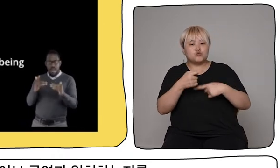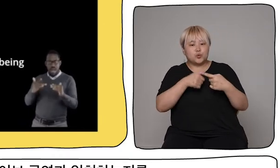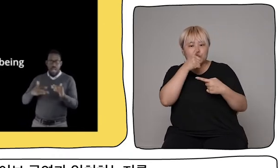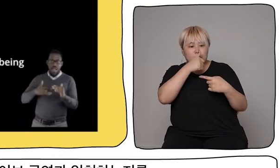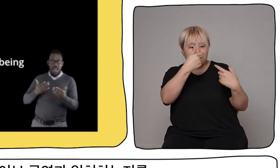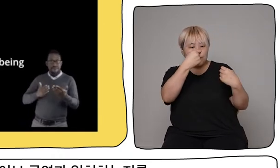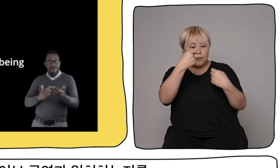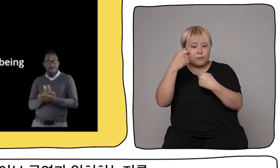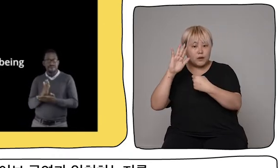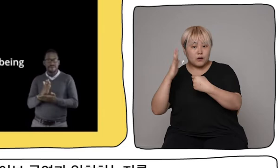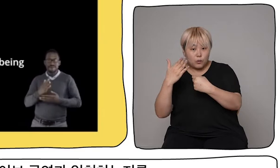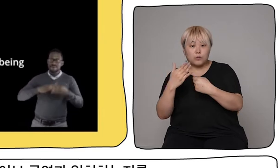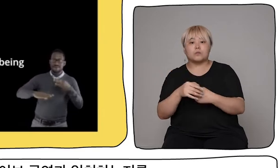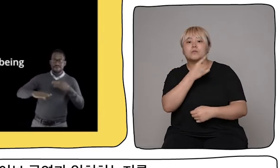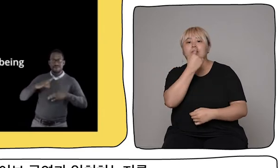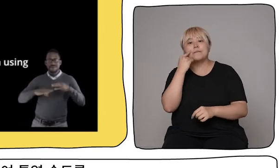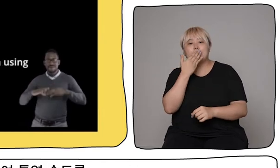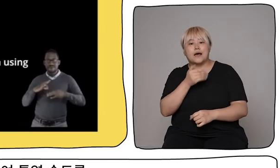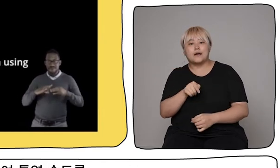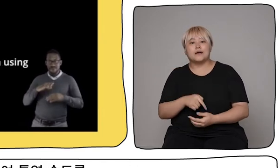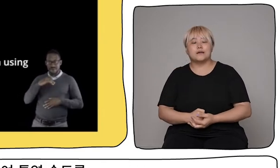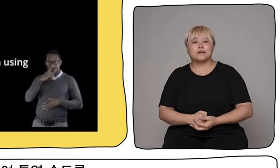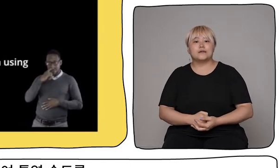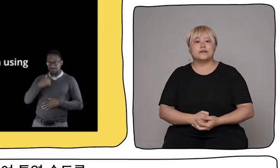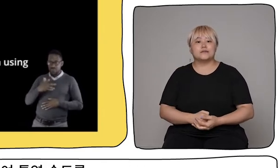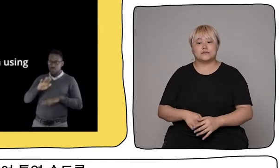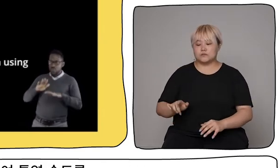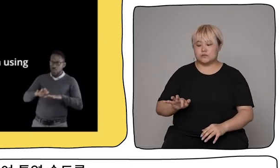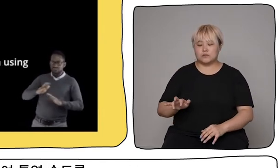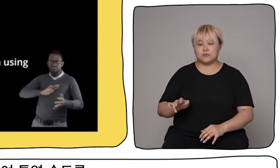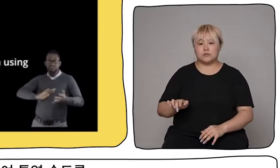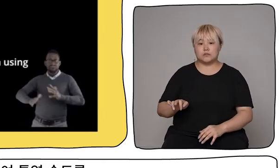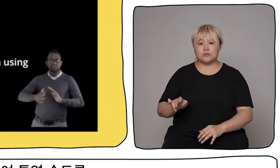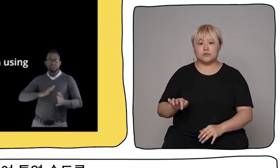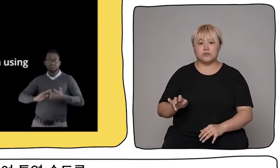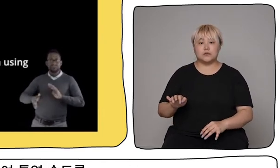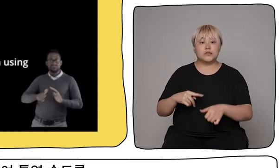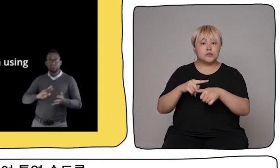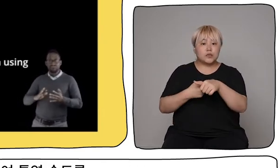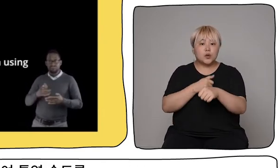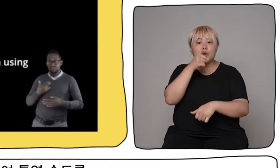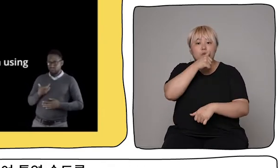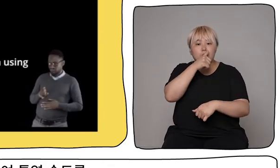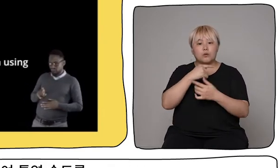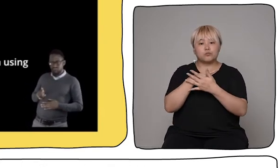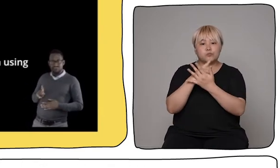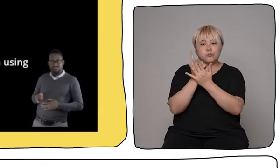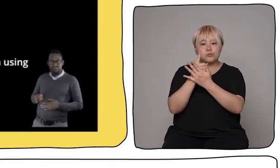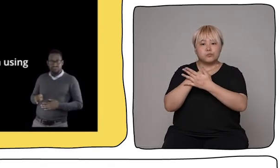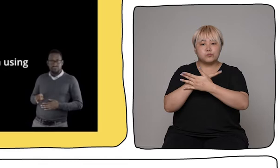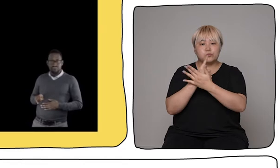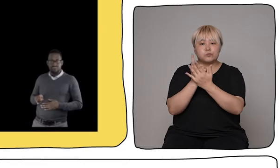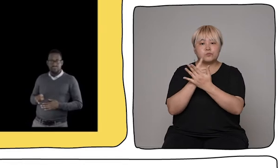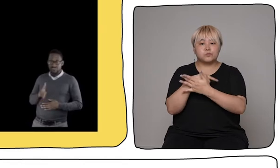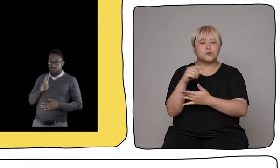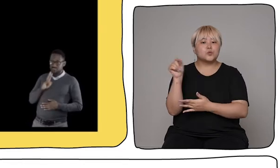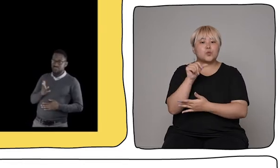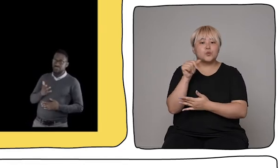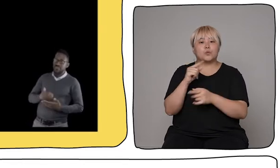being projected matches the live performance. You can even slow down and speed up the interpretation using these arrow keys. So if we hit the back arrow,